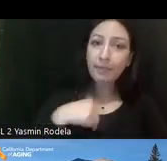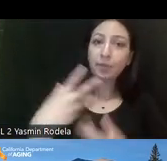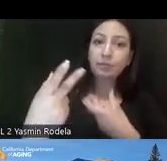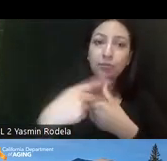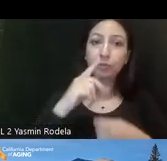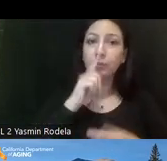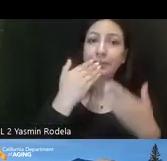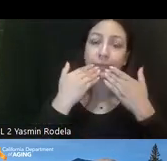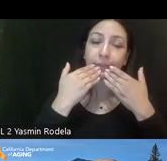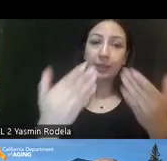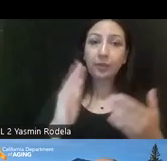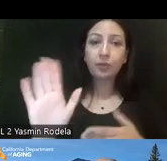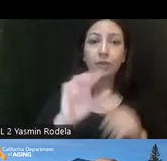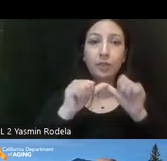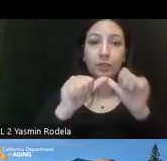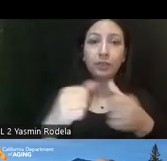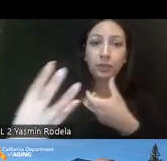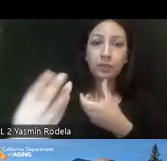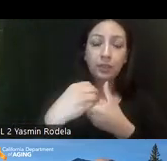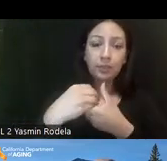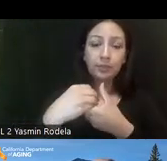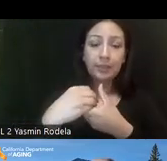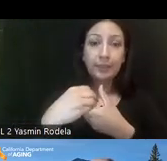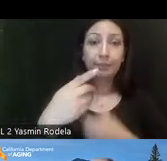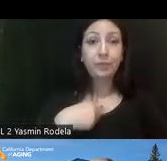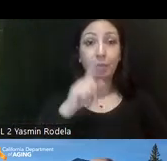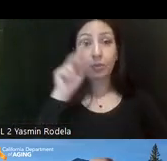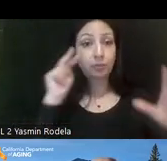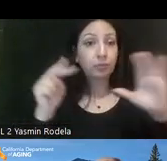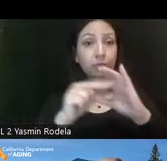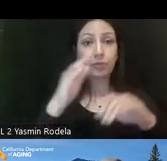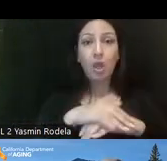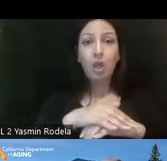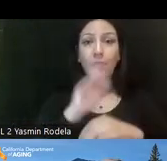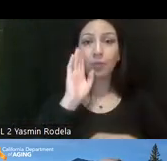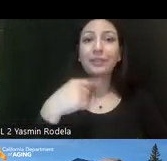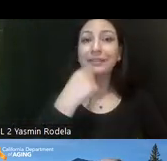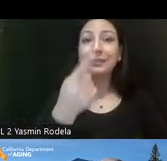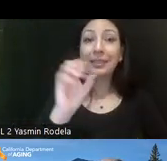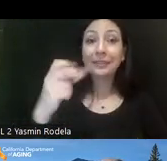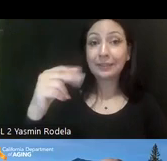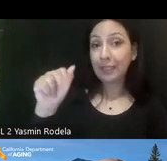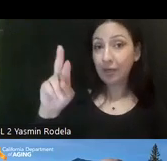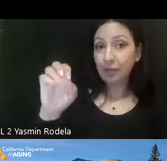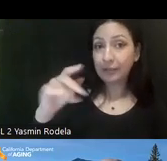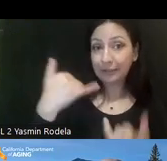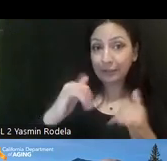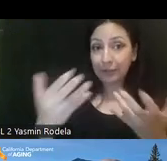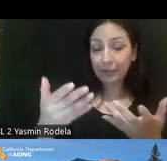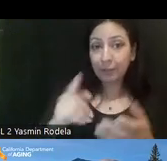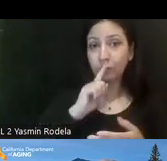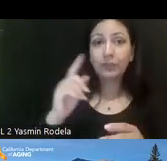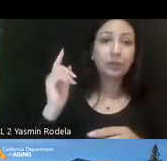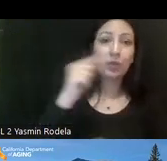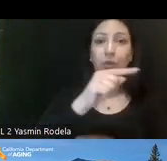your continued engagement. I look forward. I'll give a shout out if Sharon's still here. I'm heading to the Inland